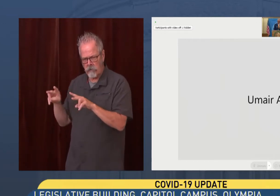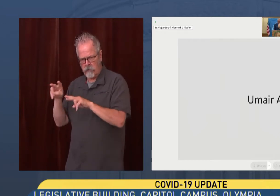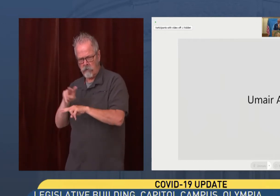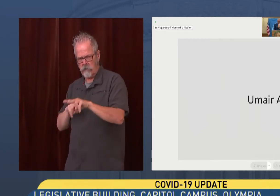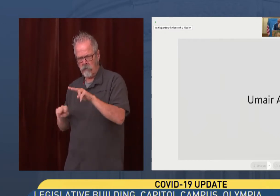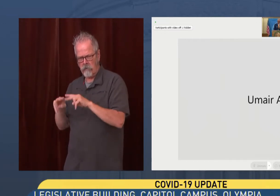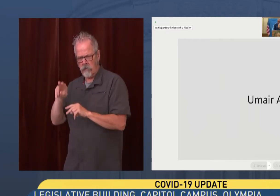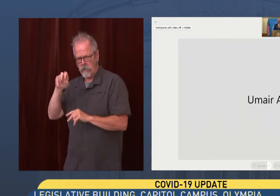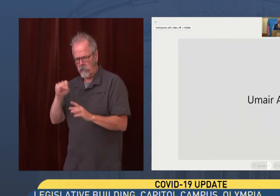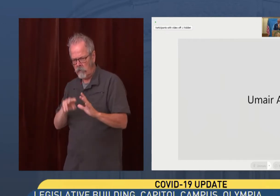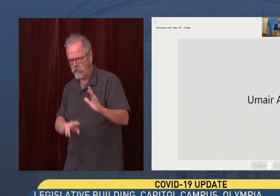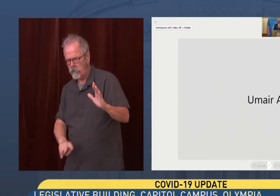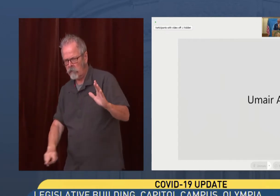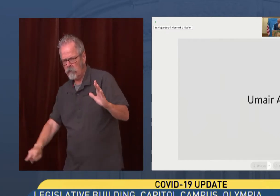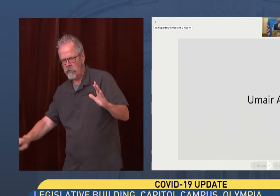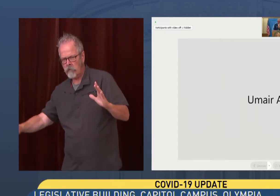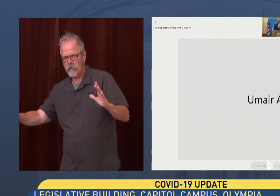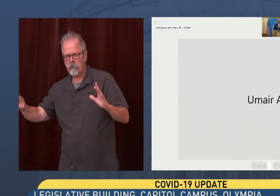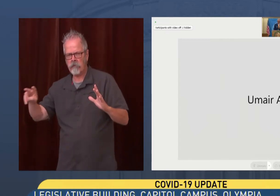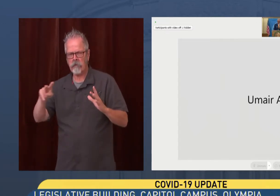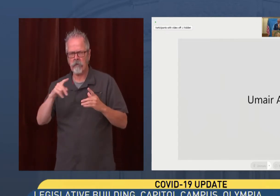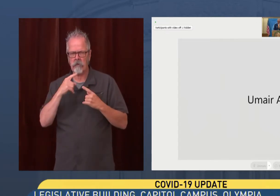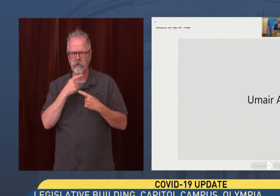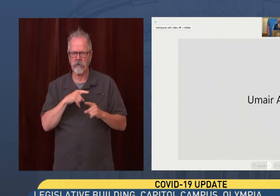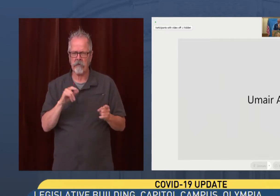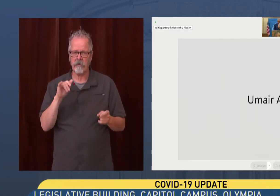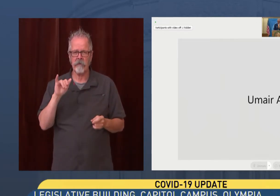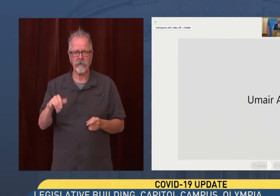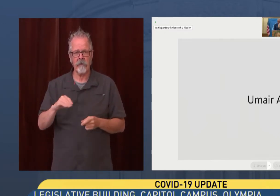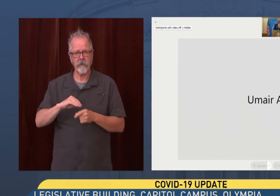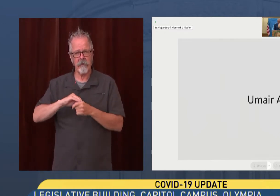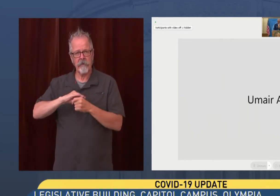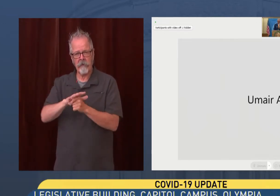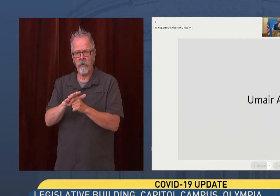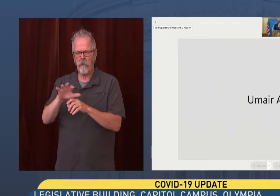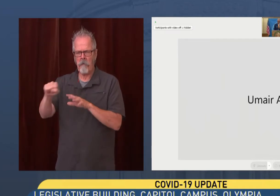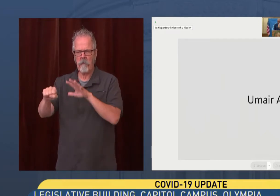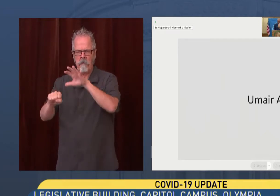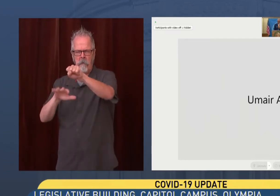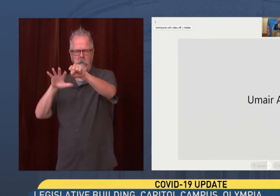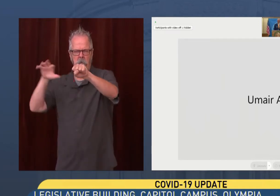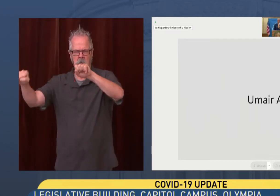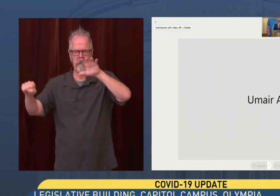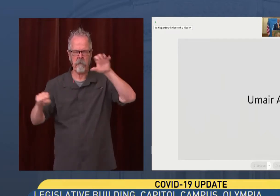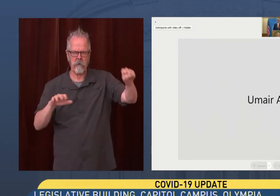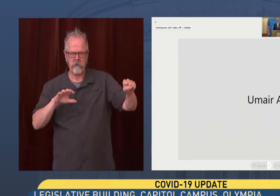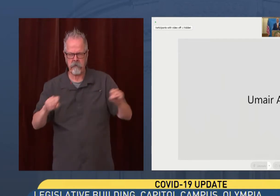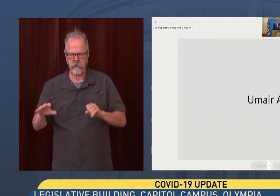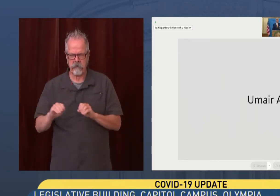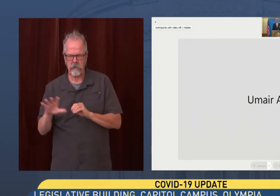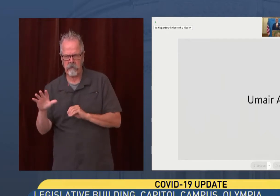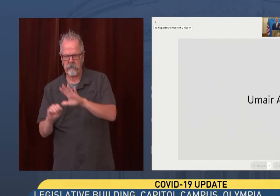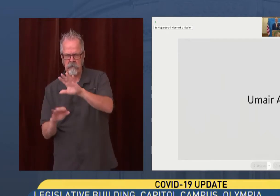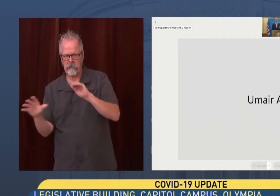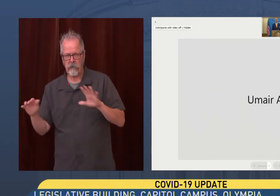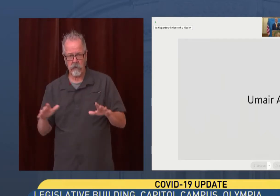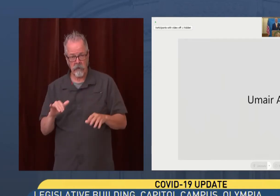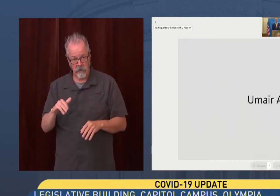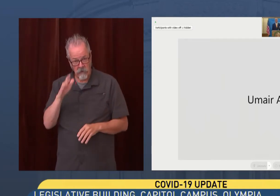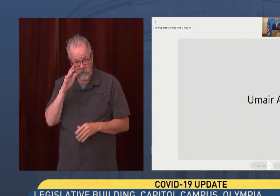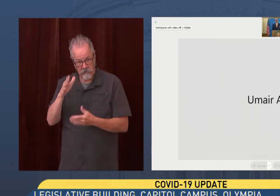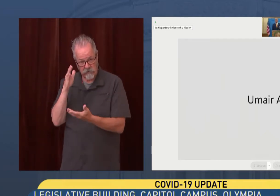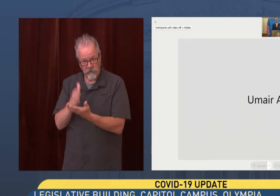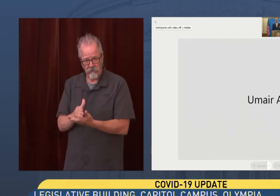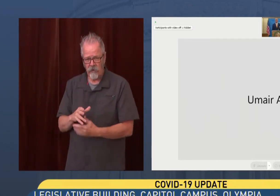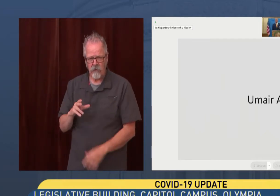That was an important announcement. This pandemic rages on. It's not stopped impacting people. And so what we want to